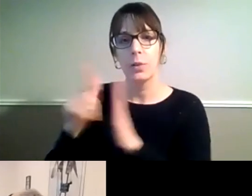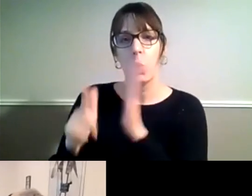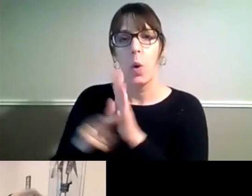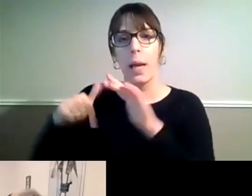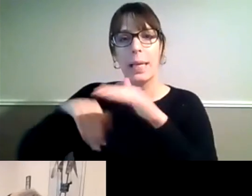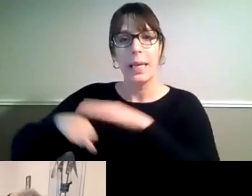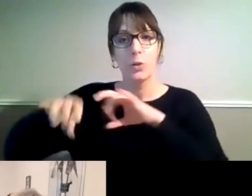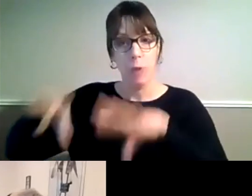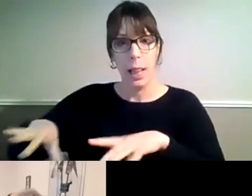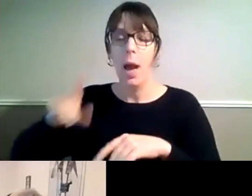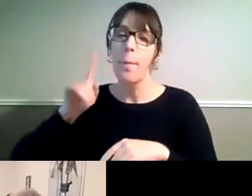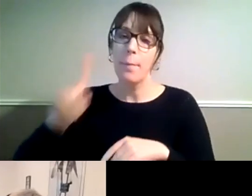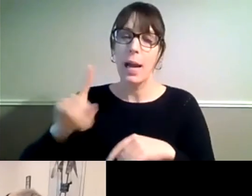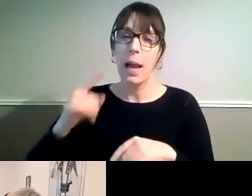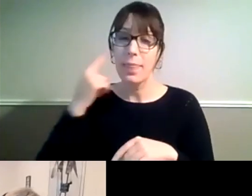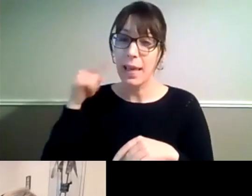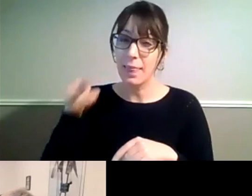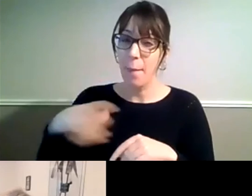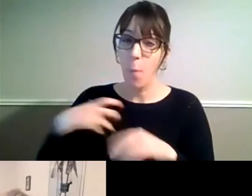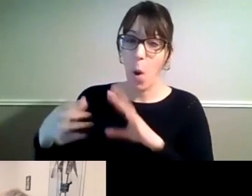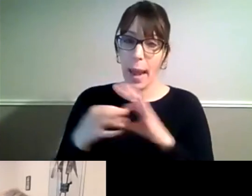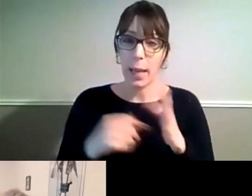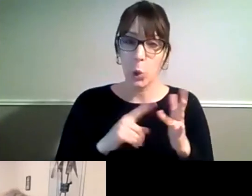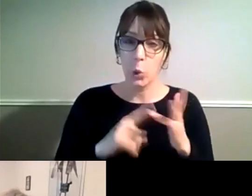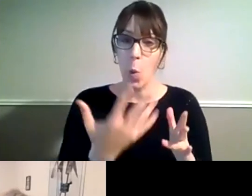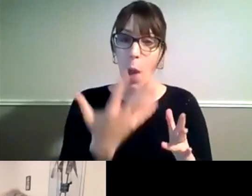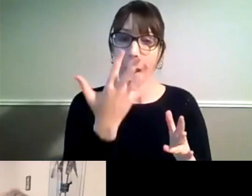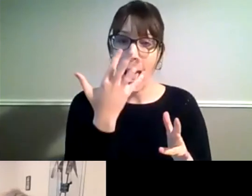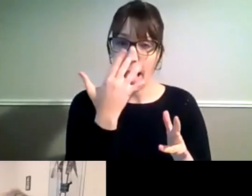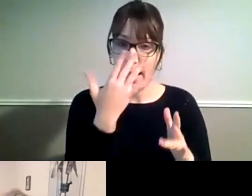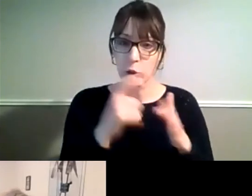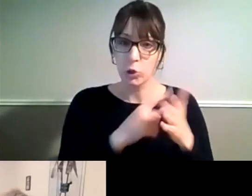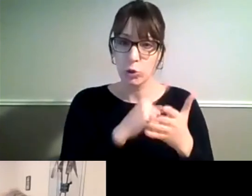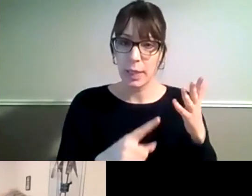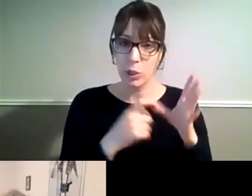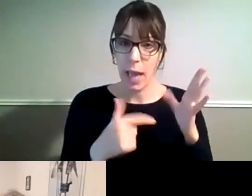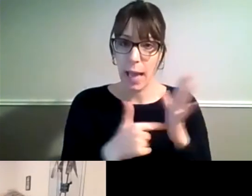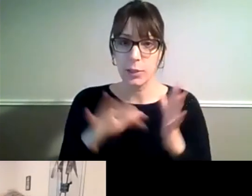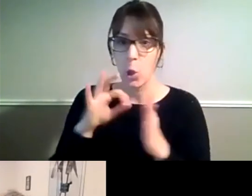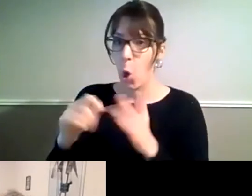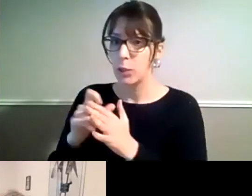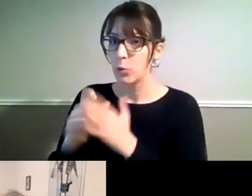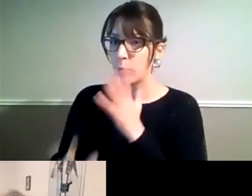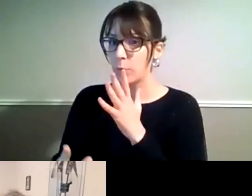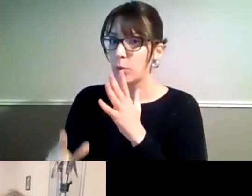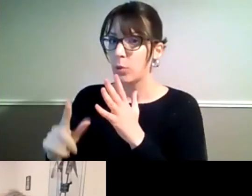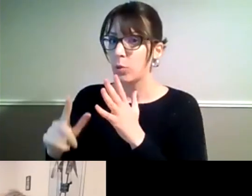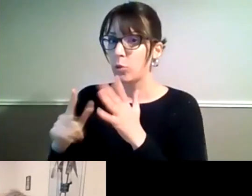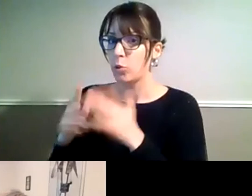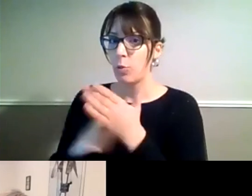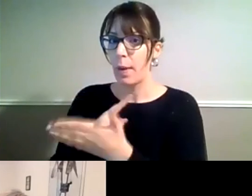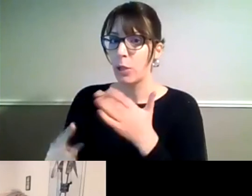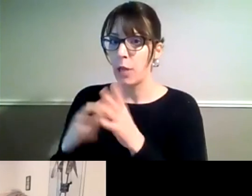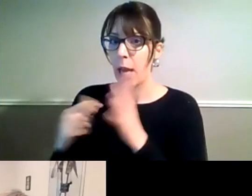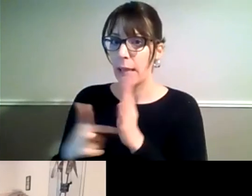act rather than the disability discrimination act but my sense without looking at the act